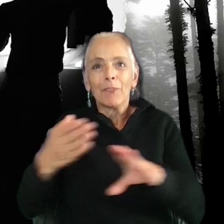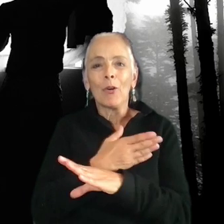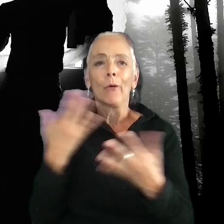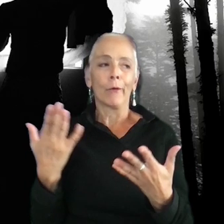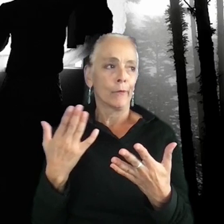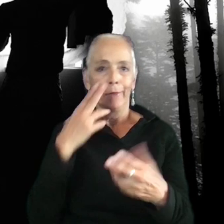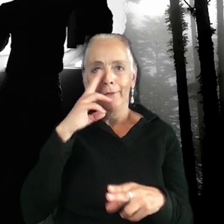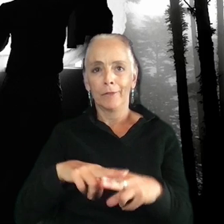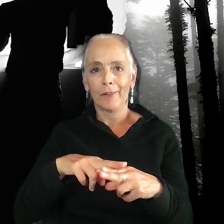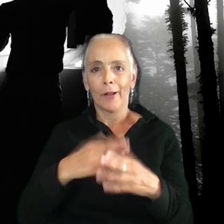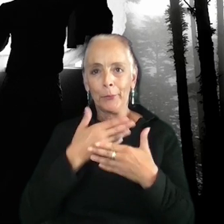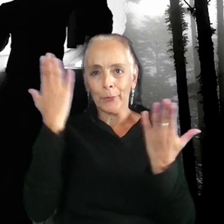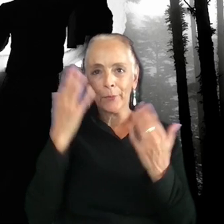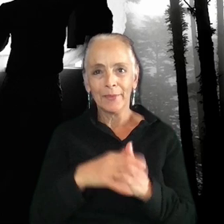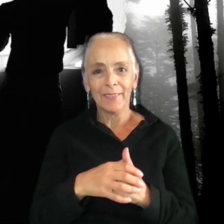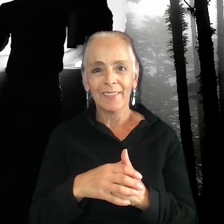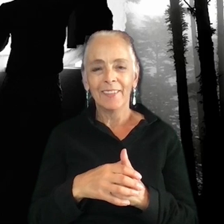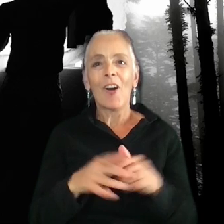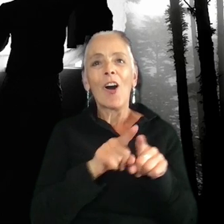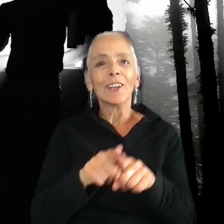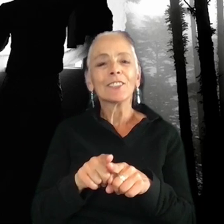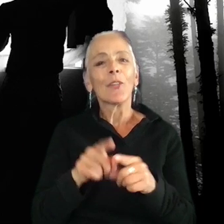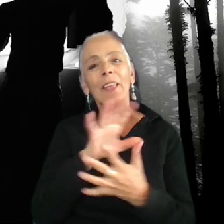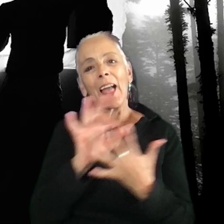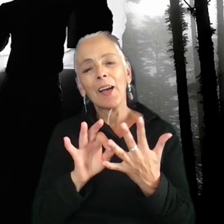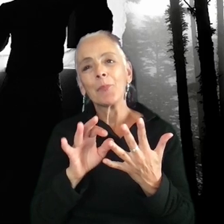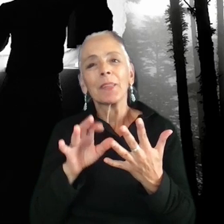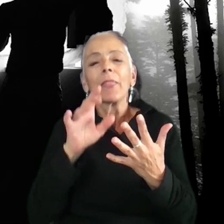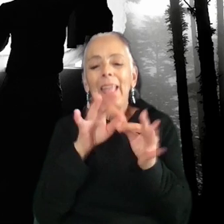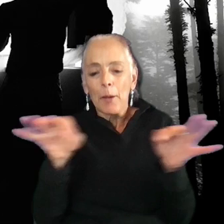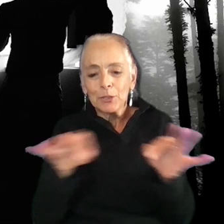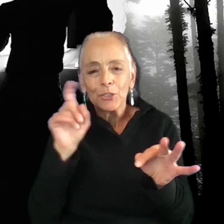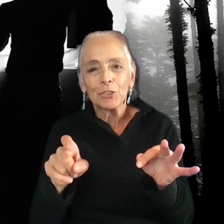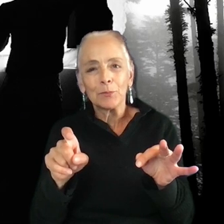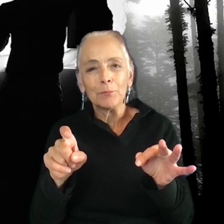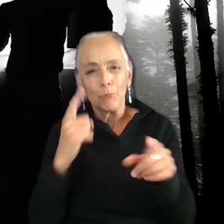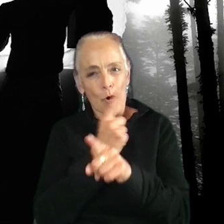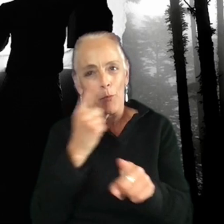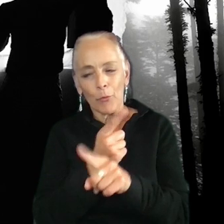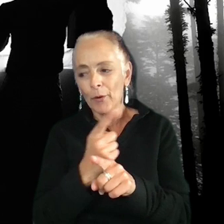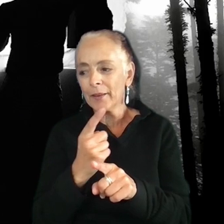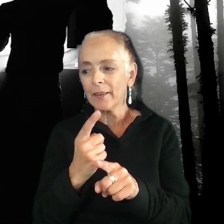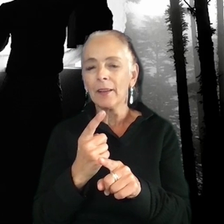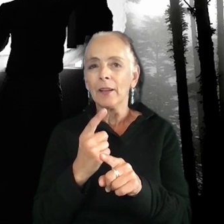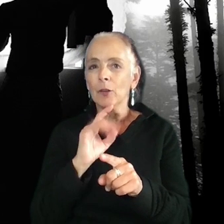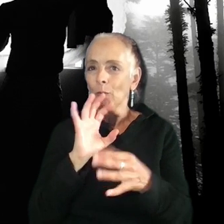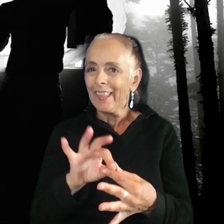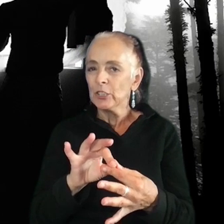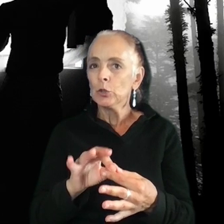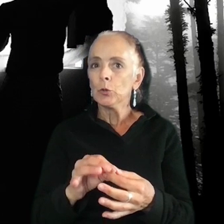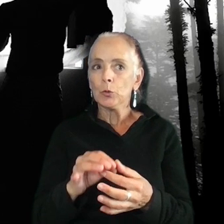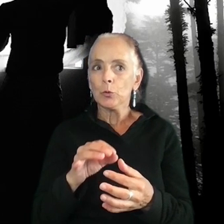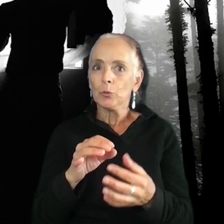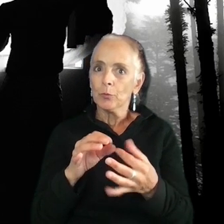fun out of it. They should also have the captions be appropriate, meaning captions should only include pertinent gameplay, which yes, this